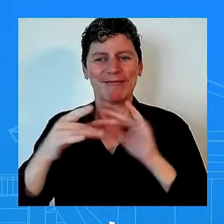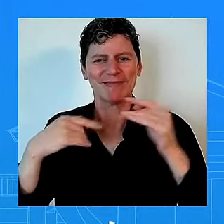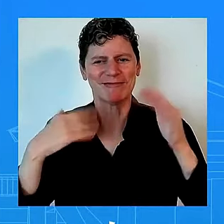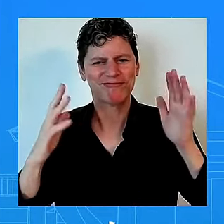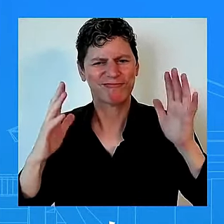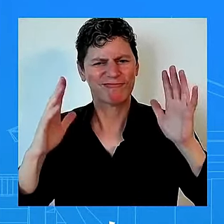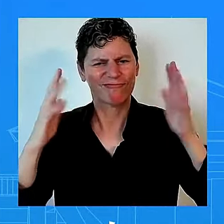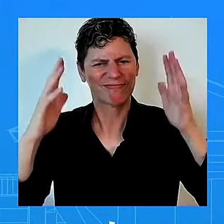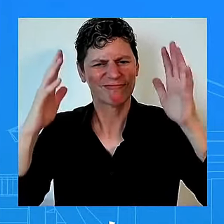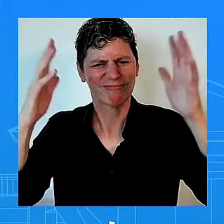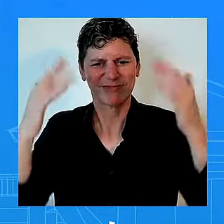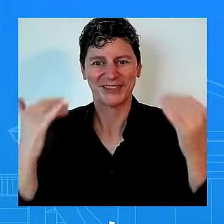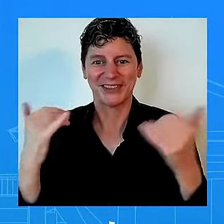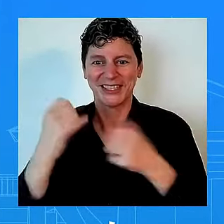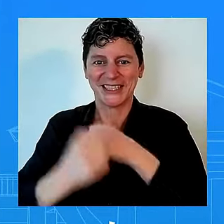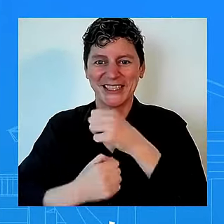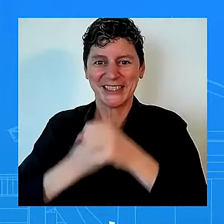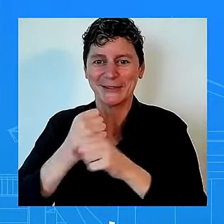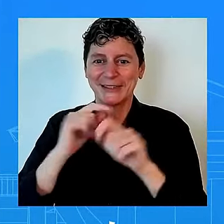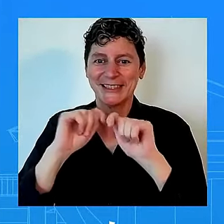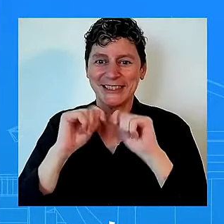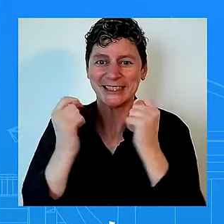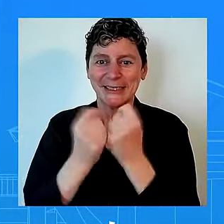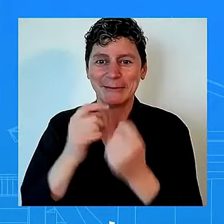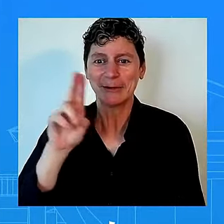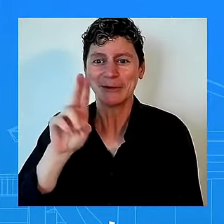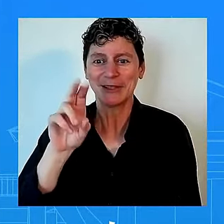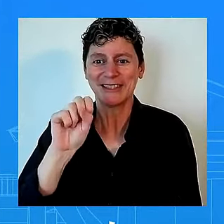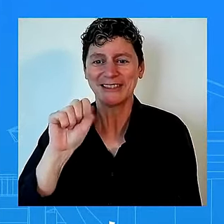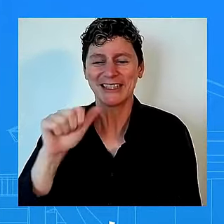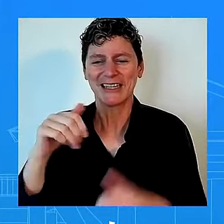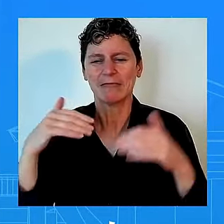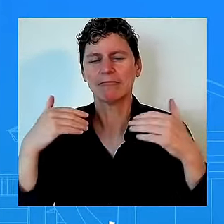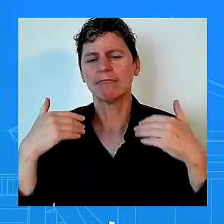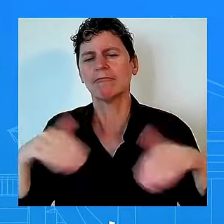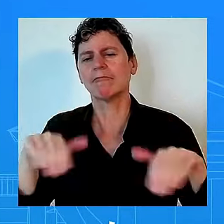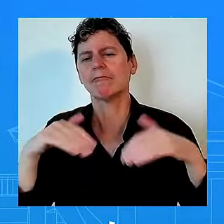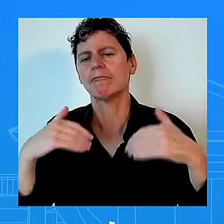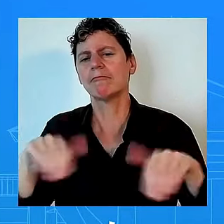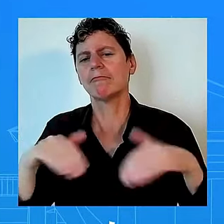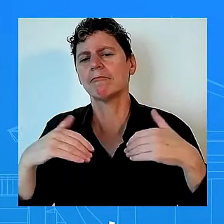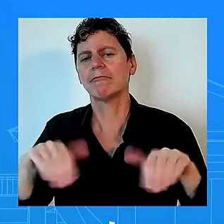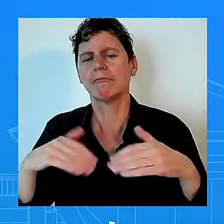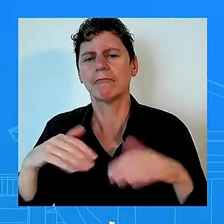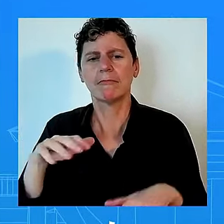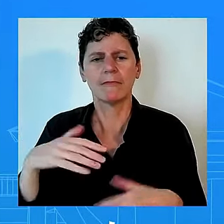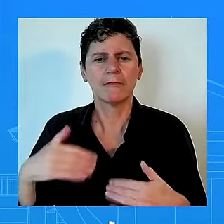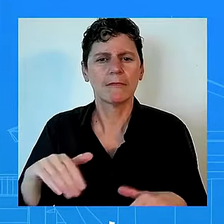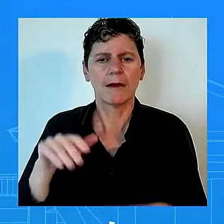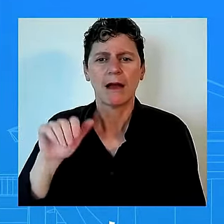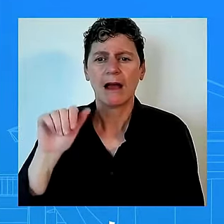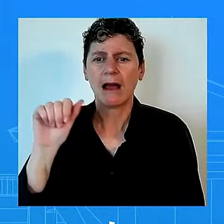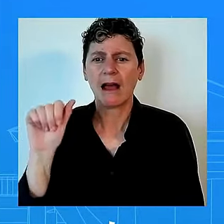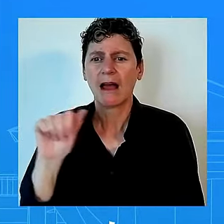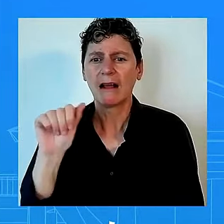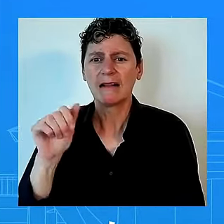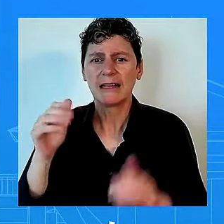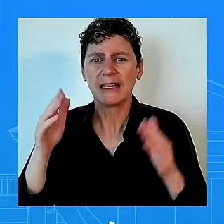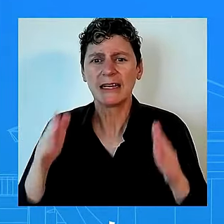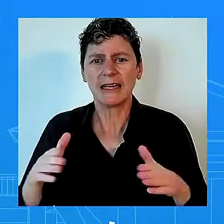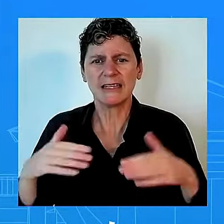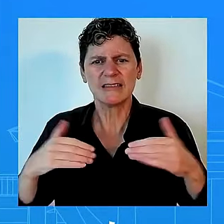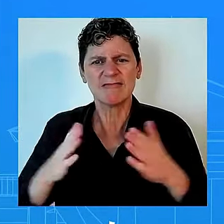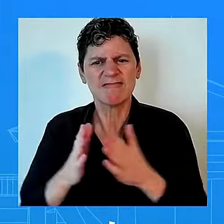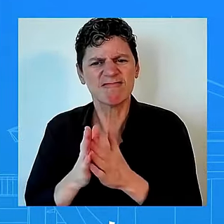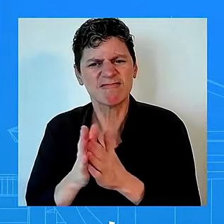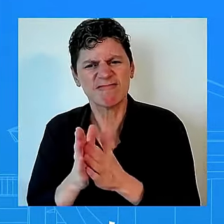105 including 36 gold medals from the president on down we have all been cheering you